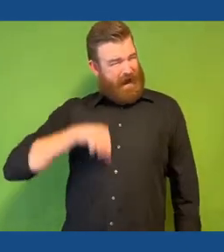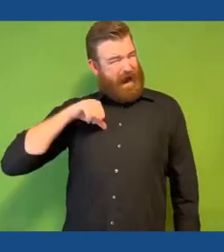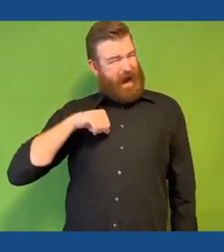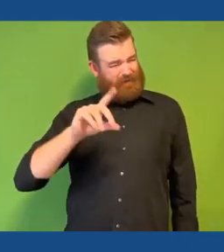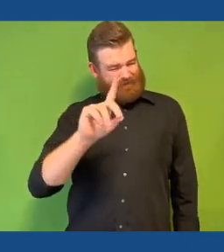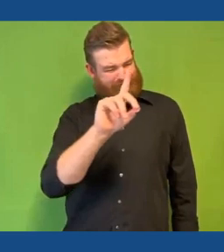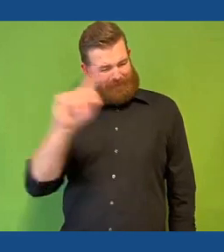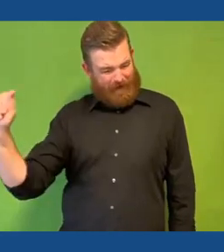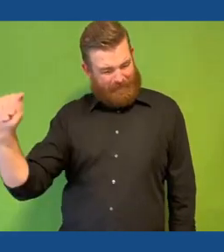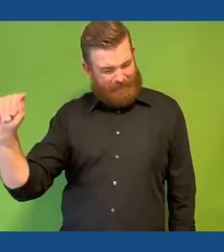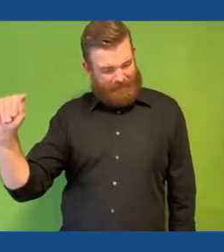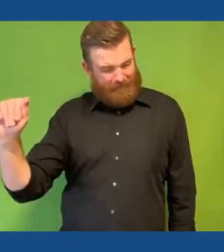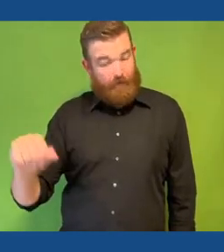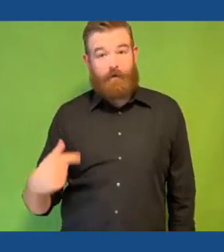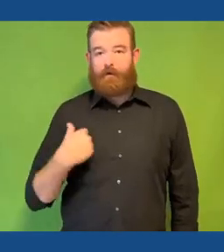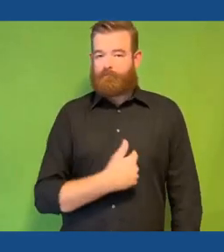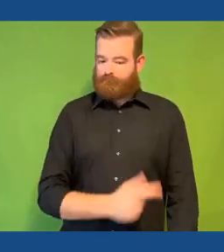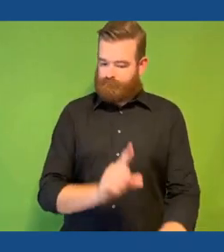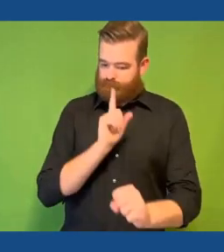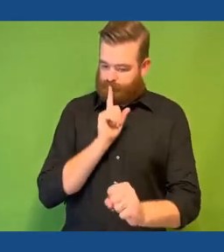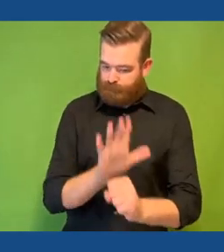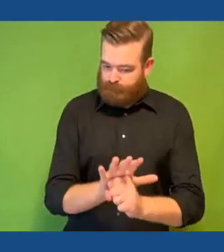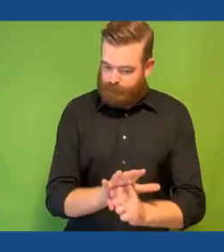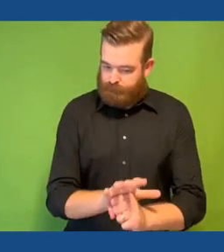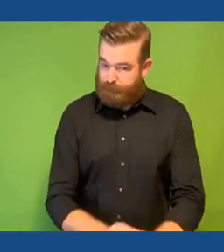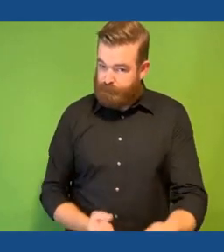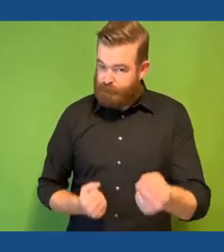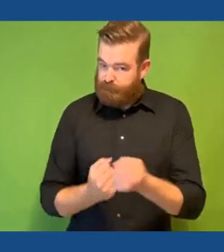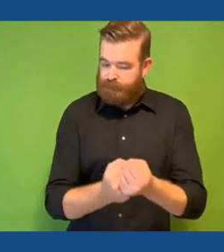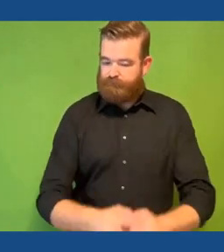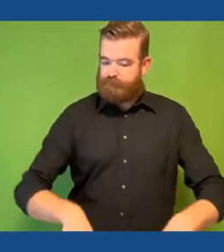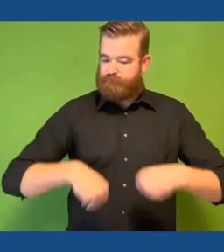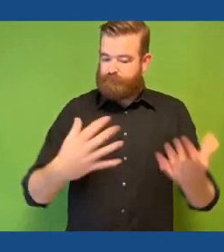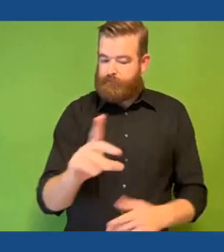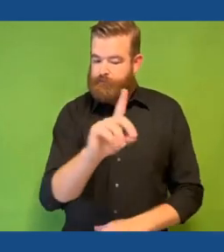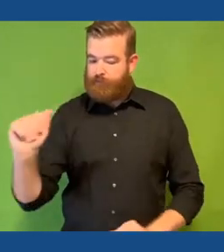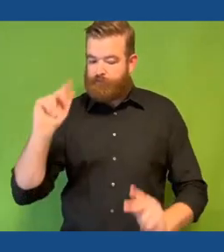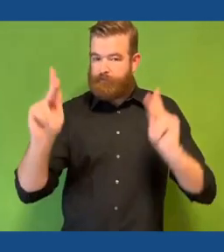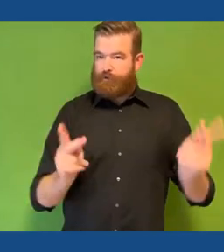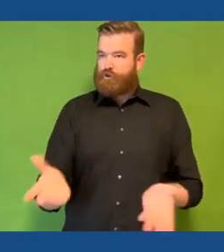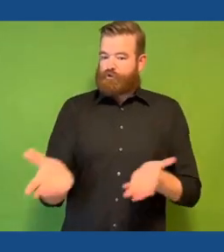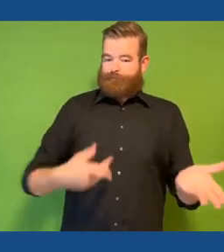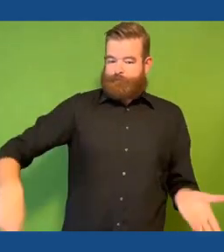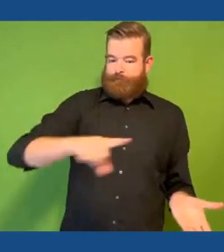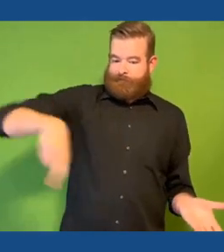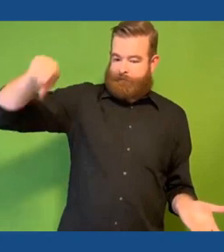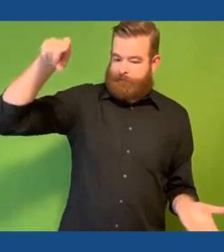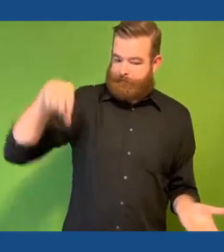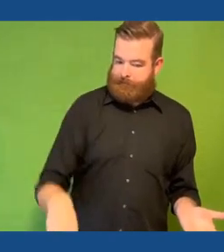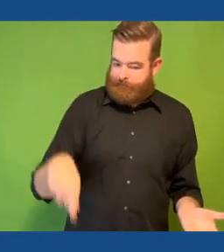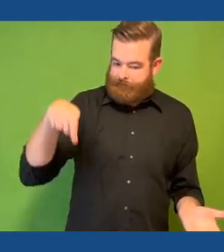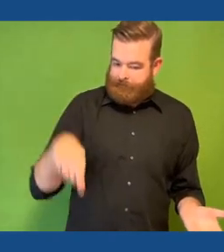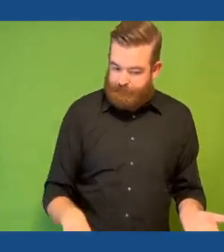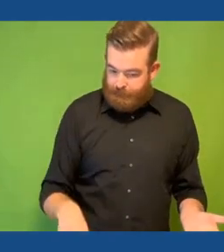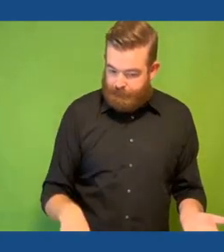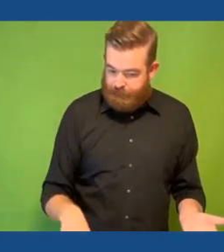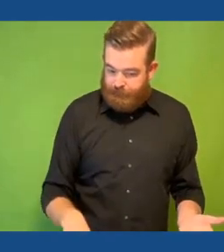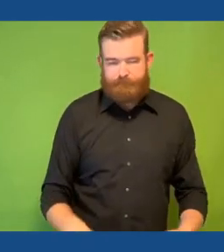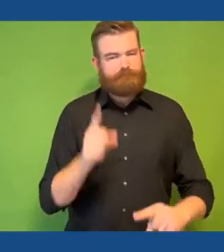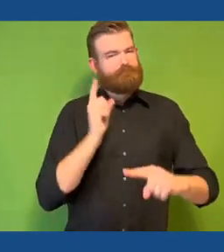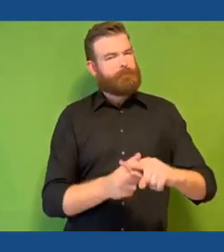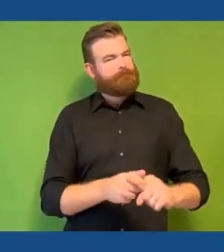and their allies, we not only renew our commitment to providing essential services to this remarkable community,